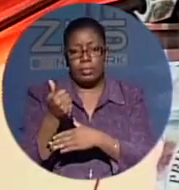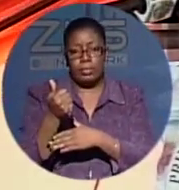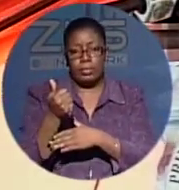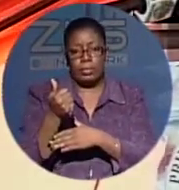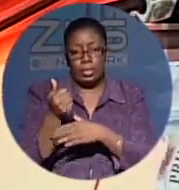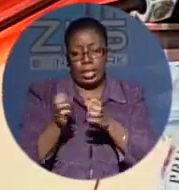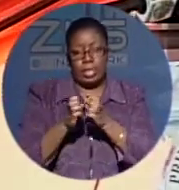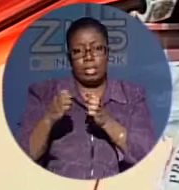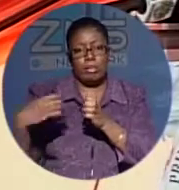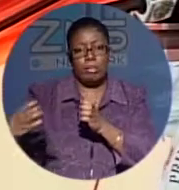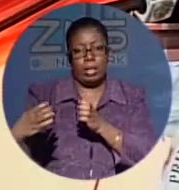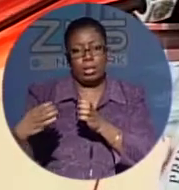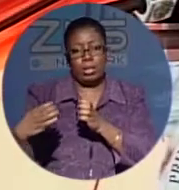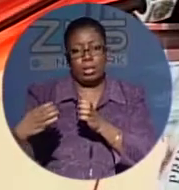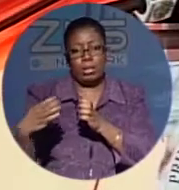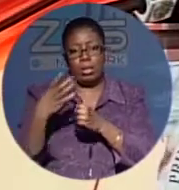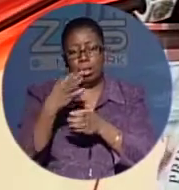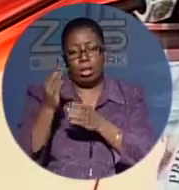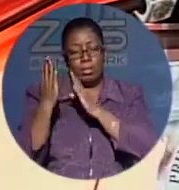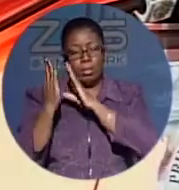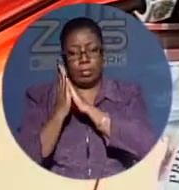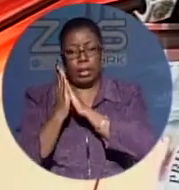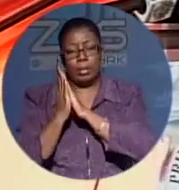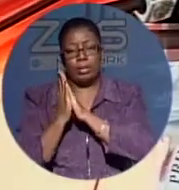expansion of bed capacity,